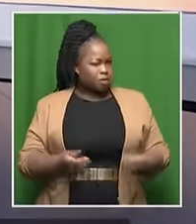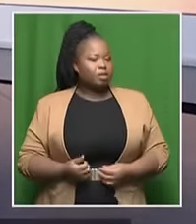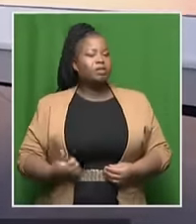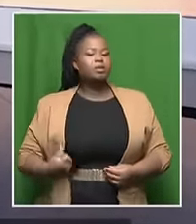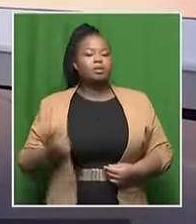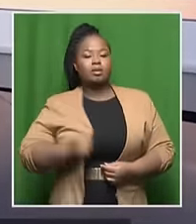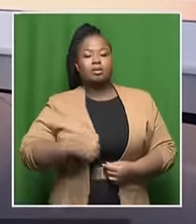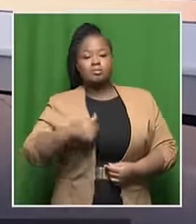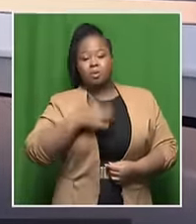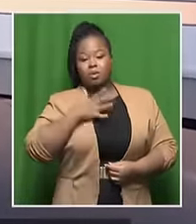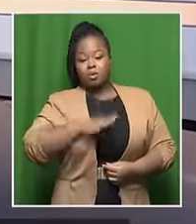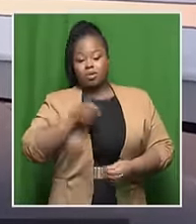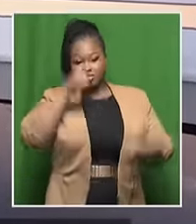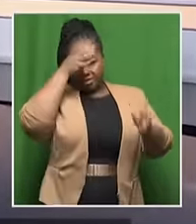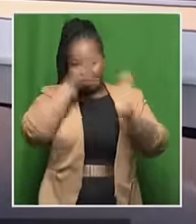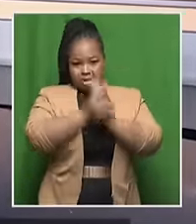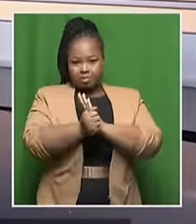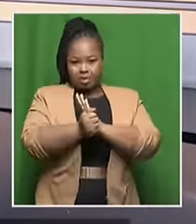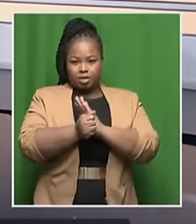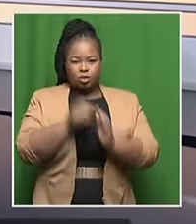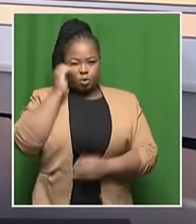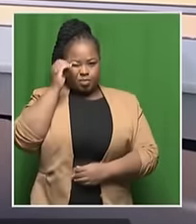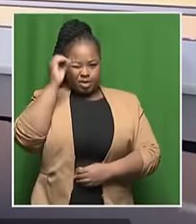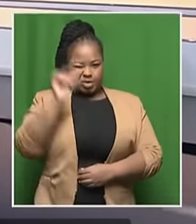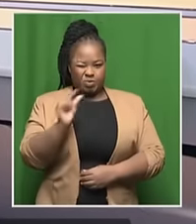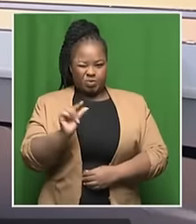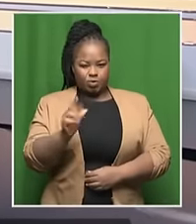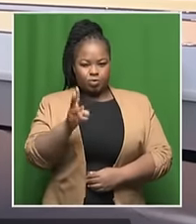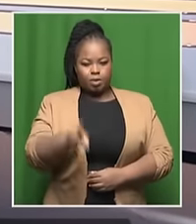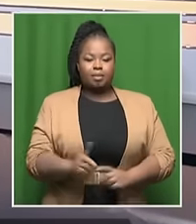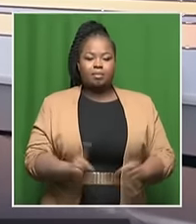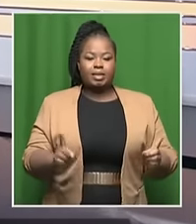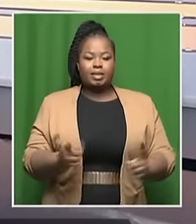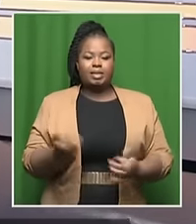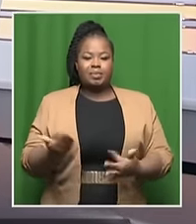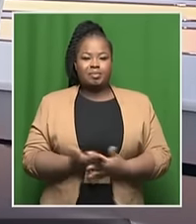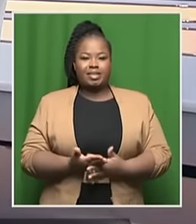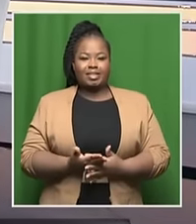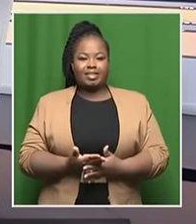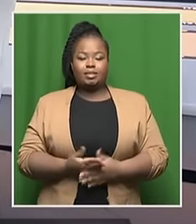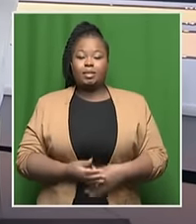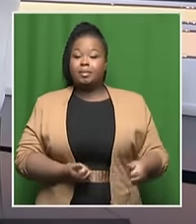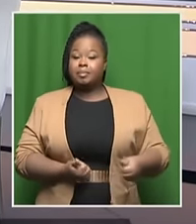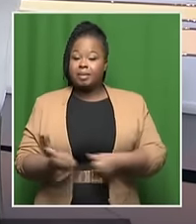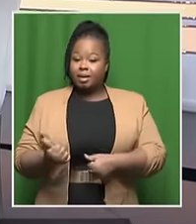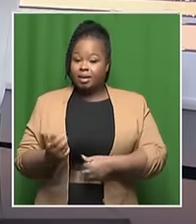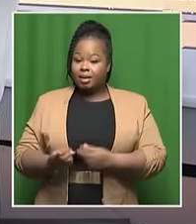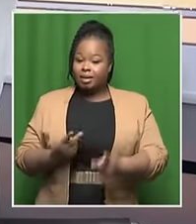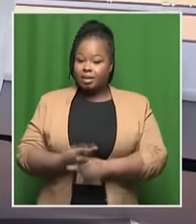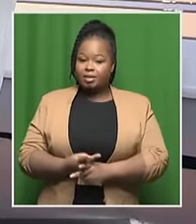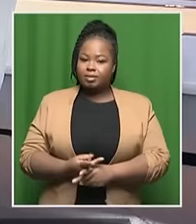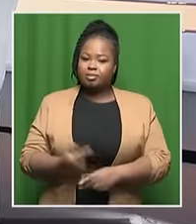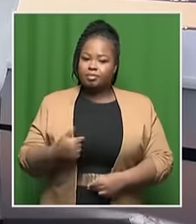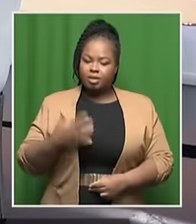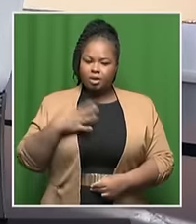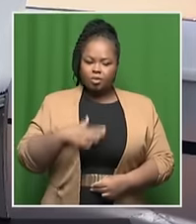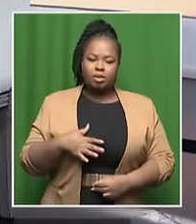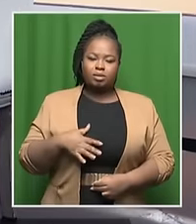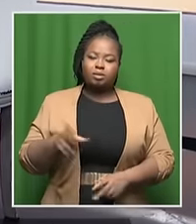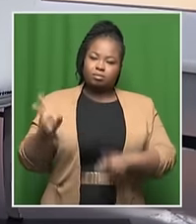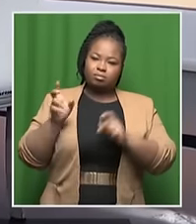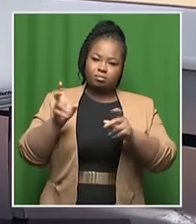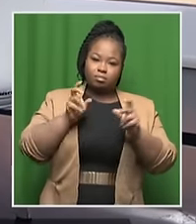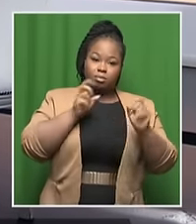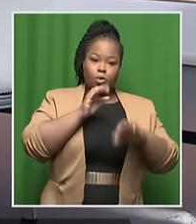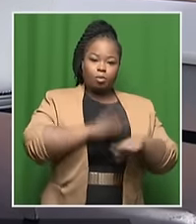get the experts' opinions on this as well in a short while. We need to, of course, take a break. And then I'll come back and I'm going to get some more views